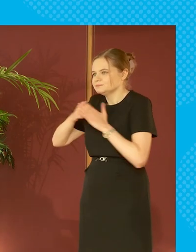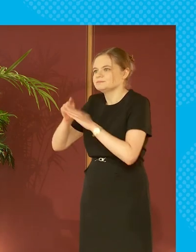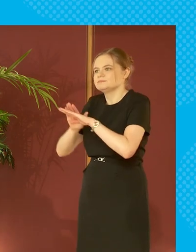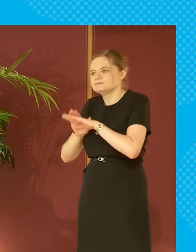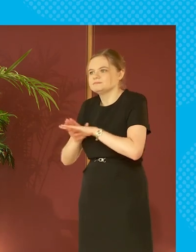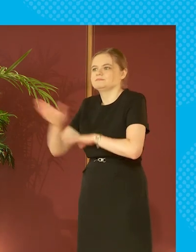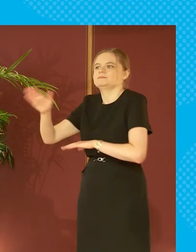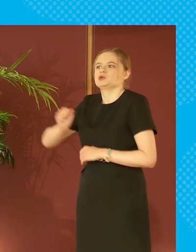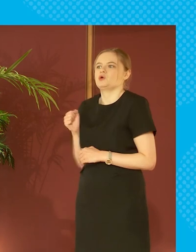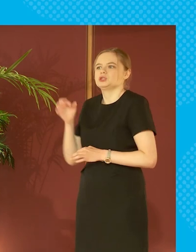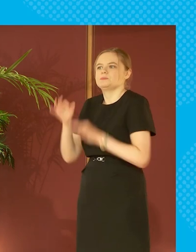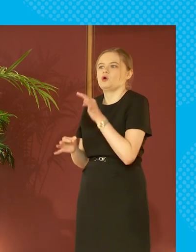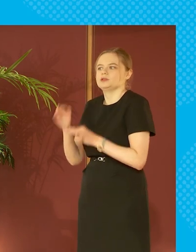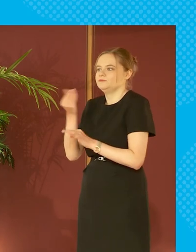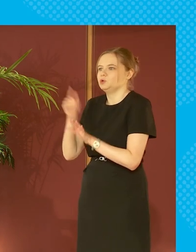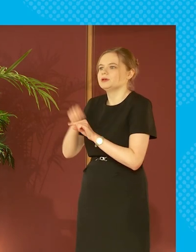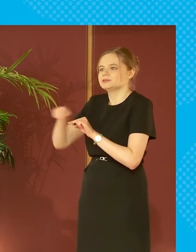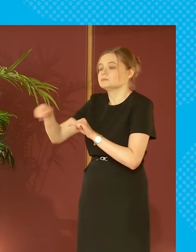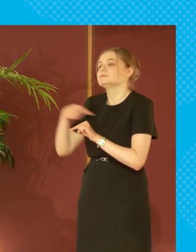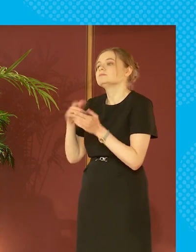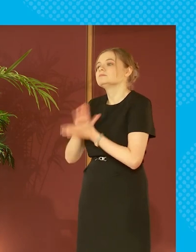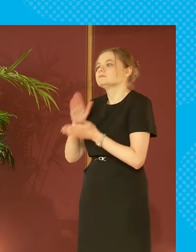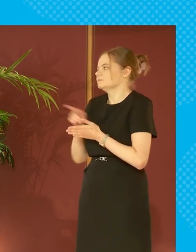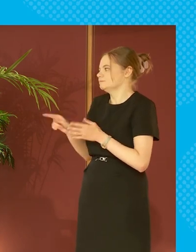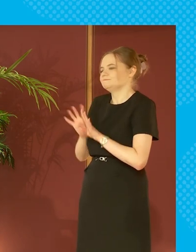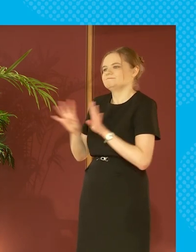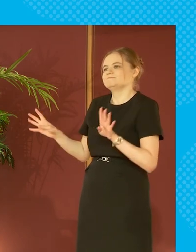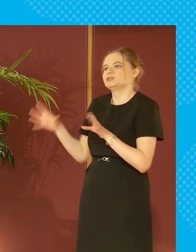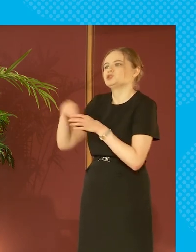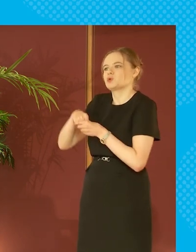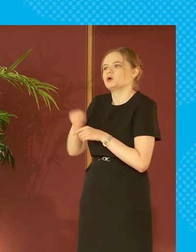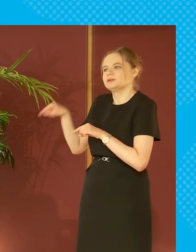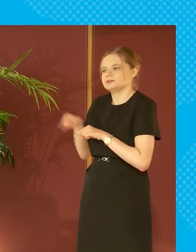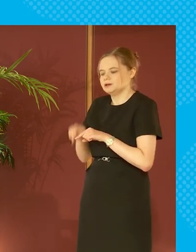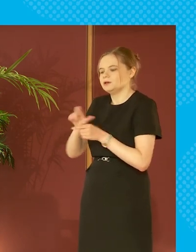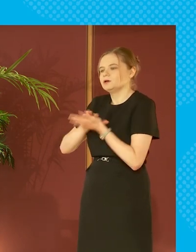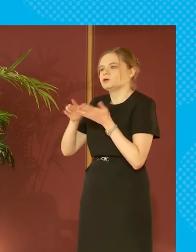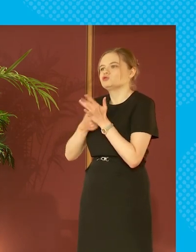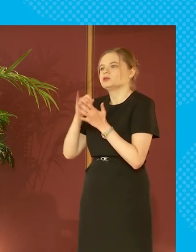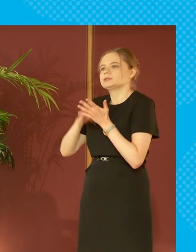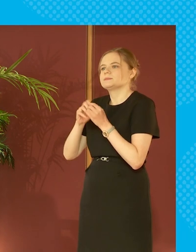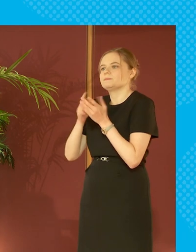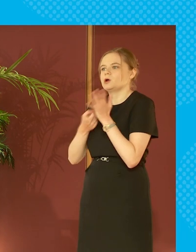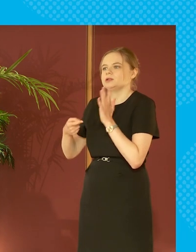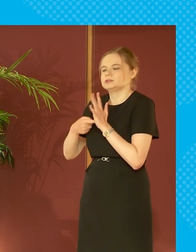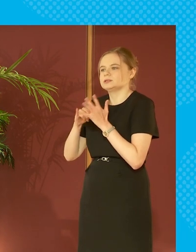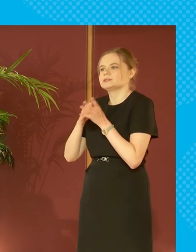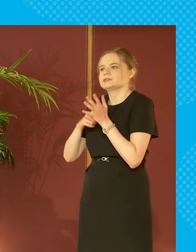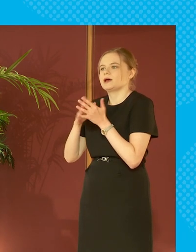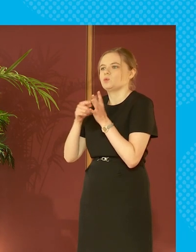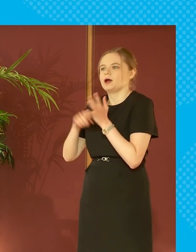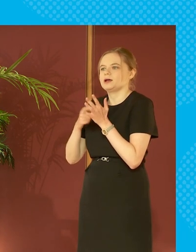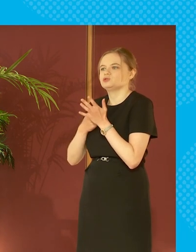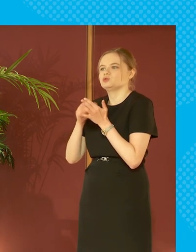the next few years of Scottish politics I'm very pleased to be joined by Chris Burt, Satwat Raymond and Professor Morag Trena.